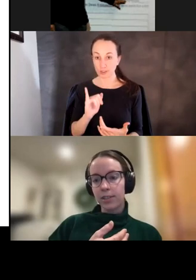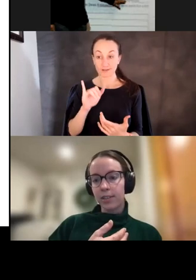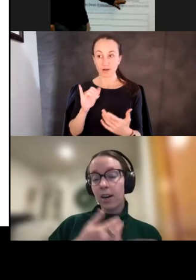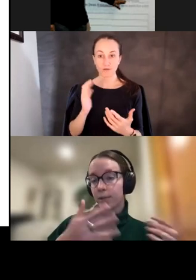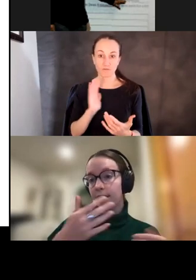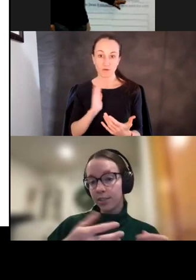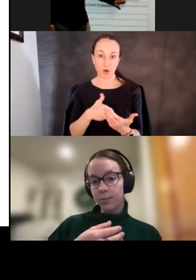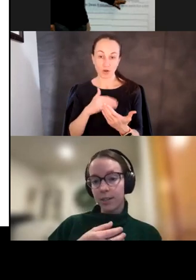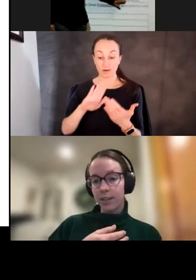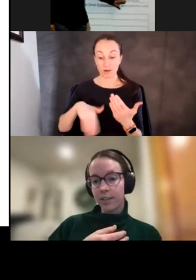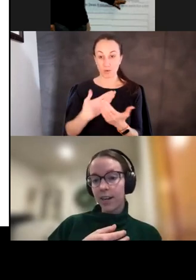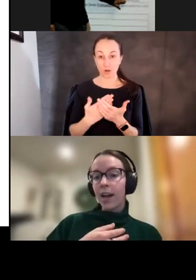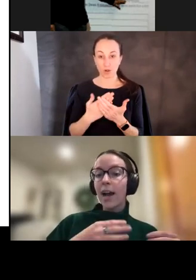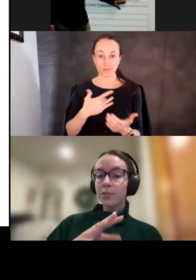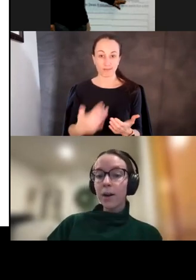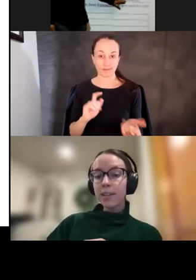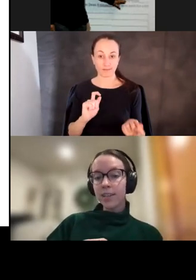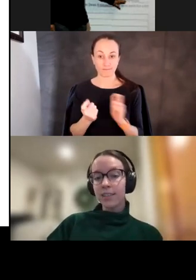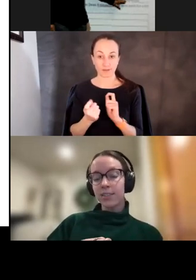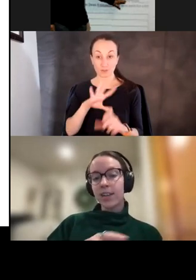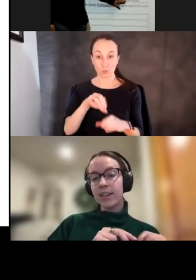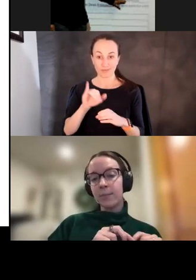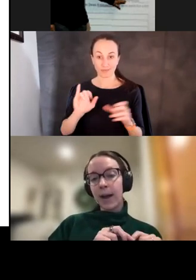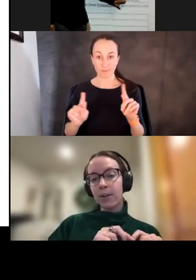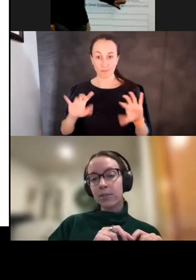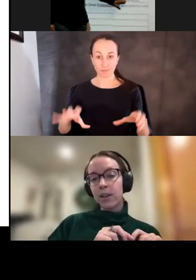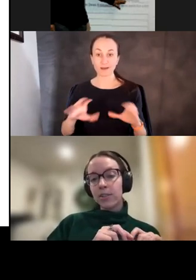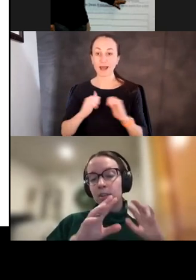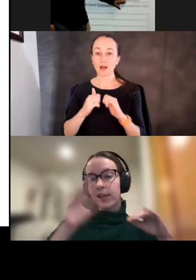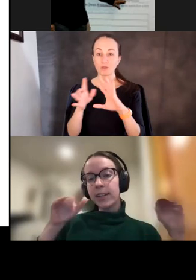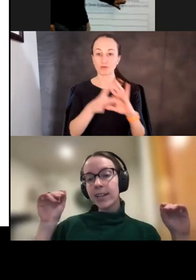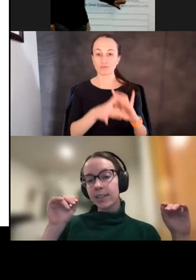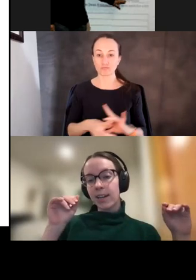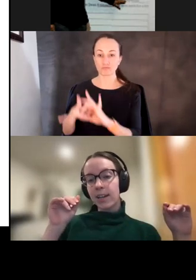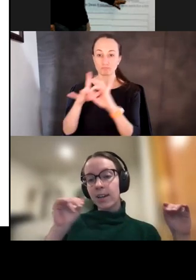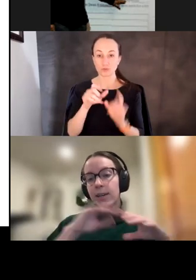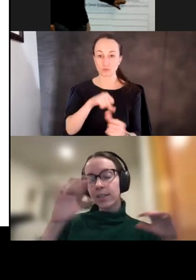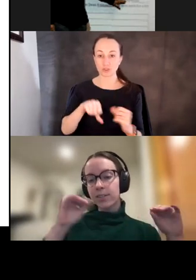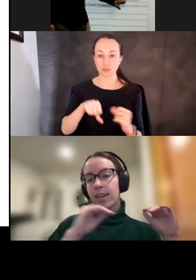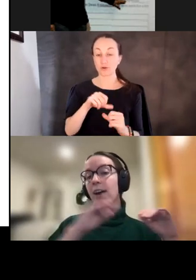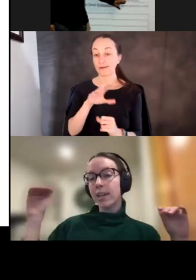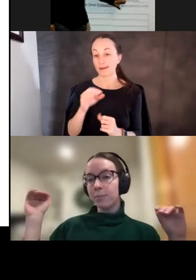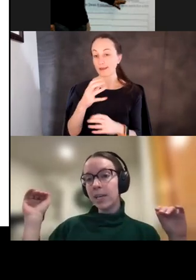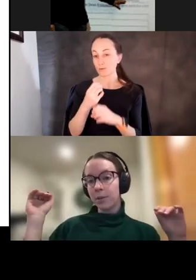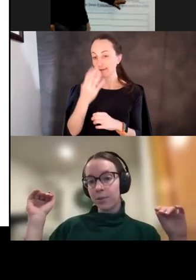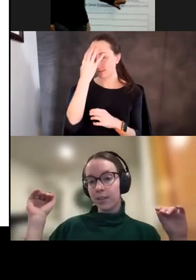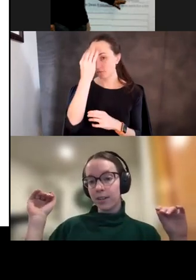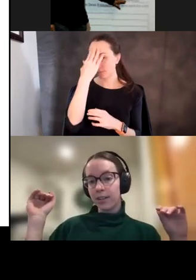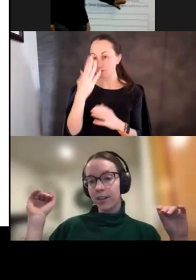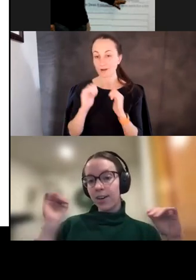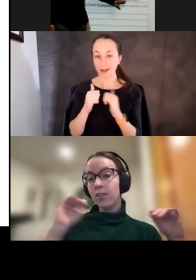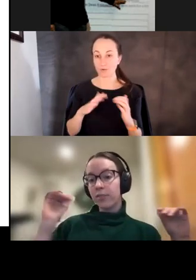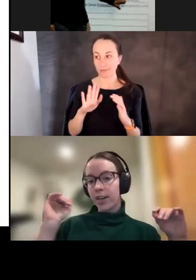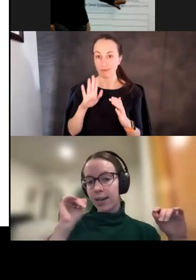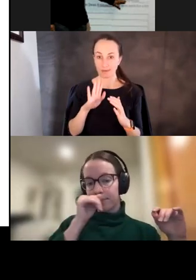population are related to one another, as well as get this data about sort of kinetically, we get to see how they compete with one